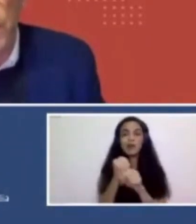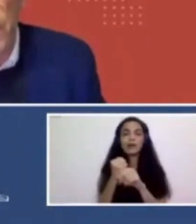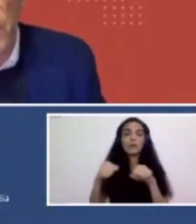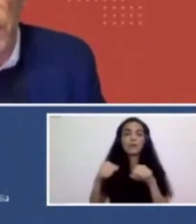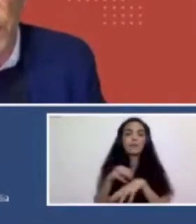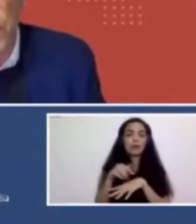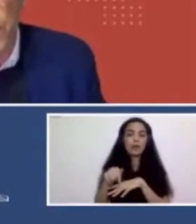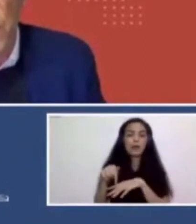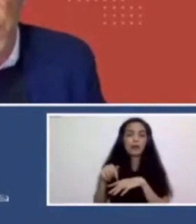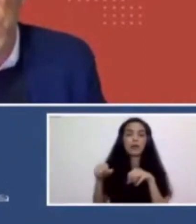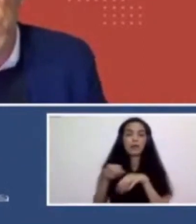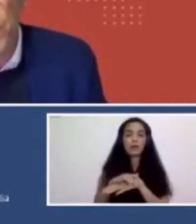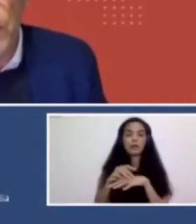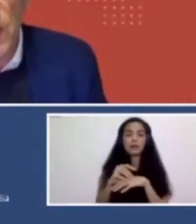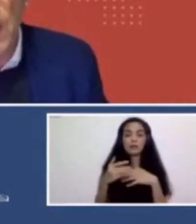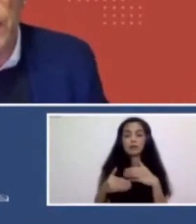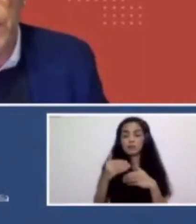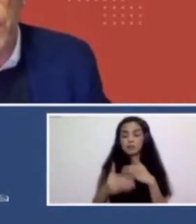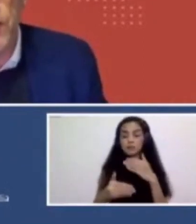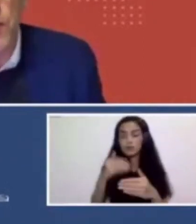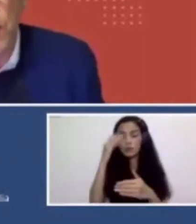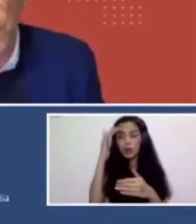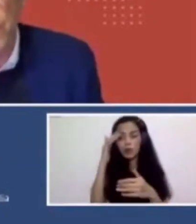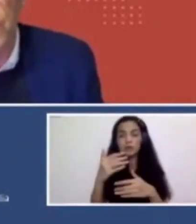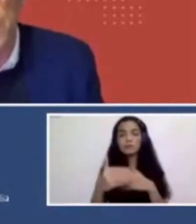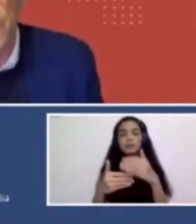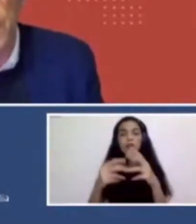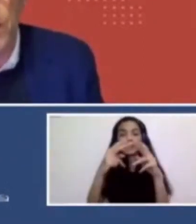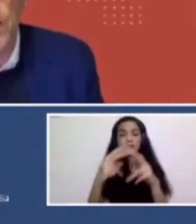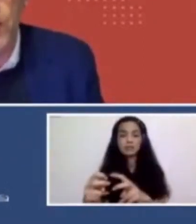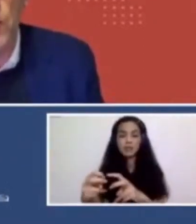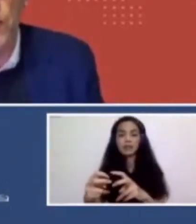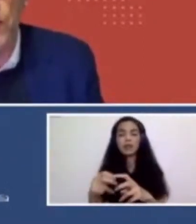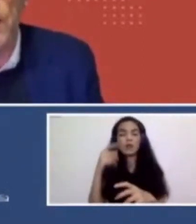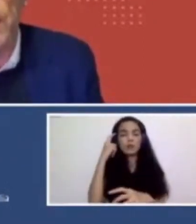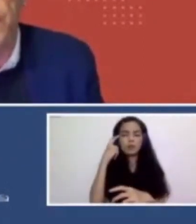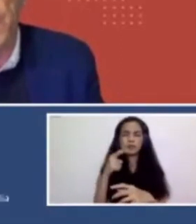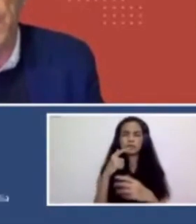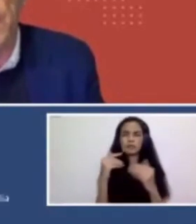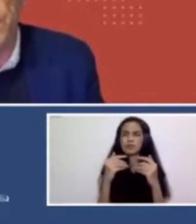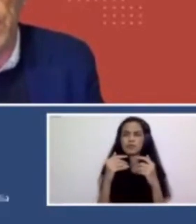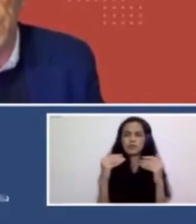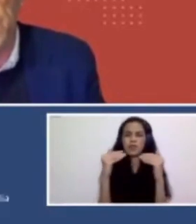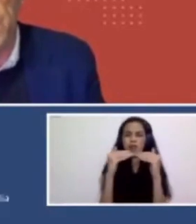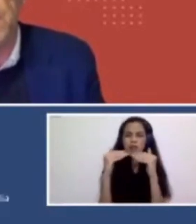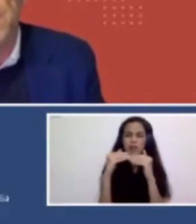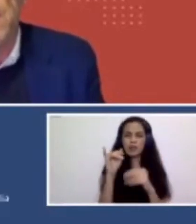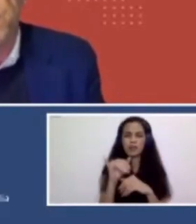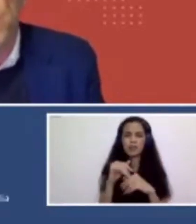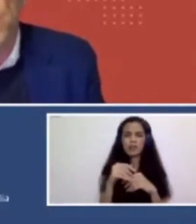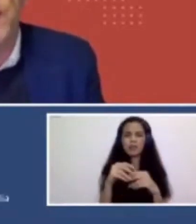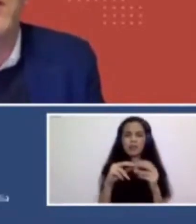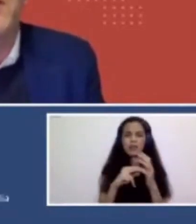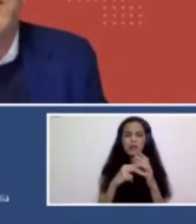to theoretical research. So we, we regard the research as equivalent. And I think it's really important to kind of understand that and